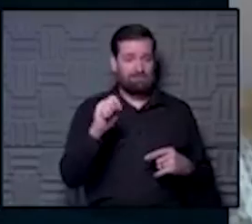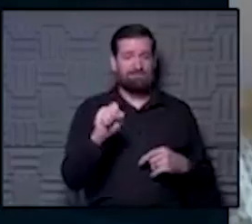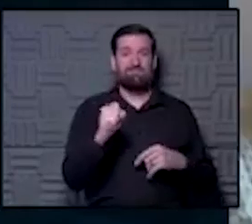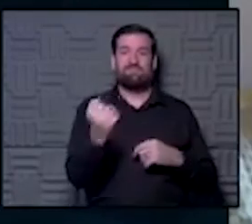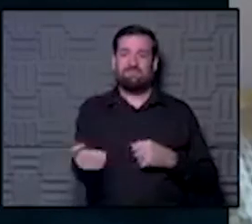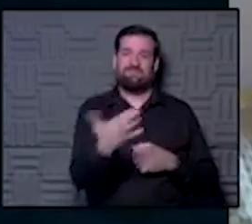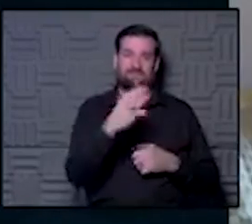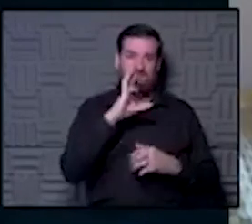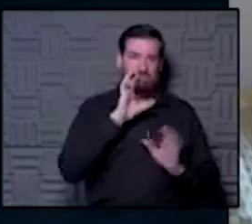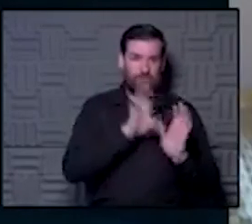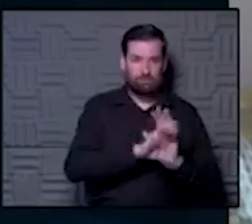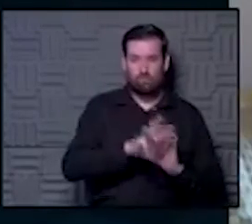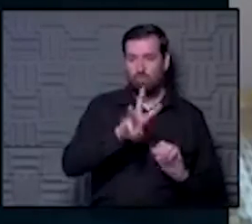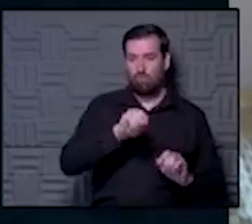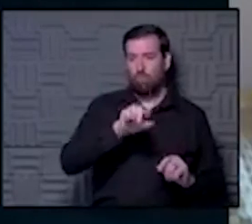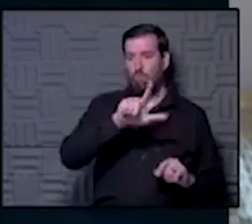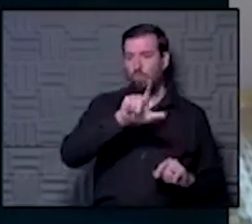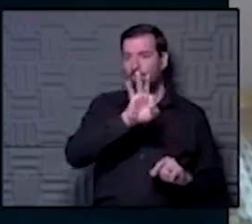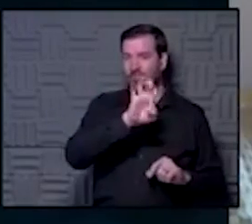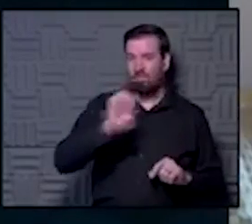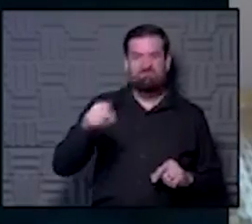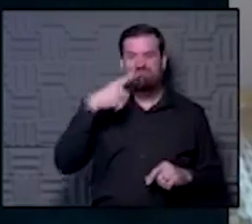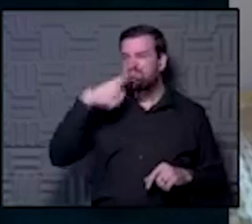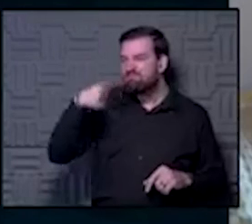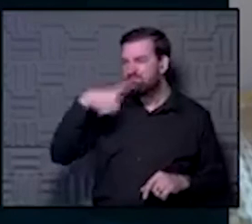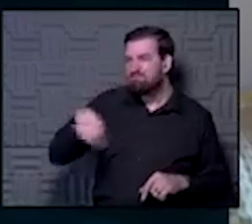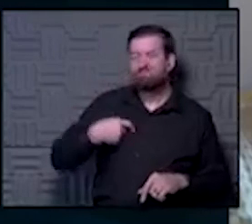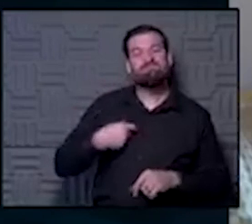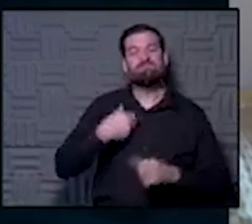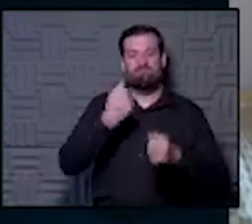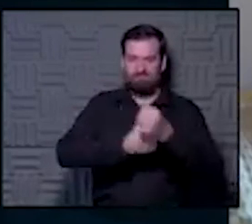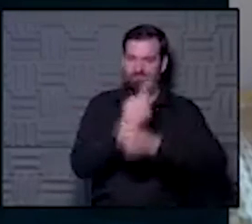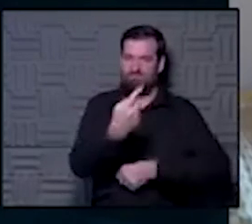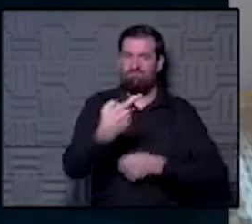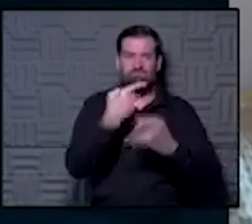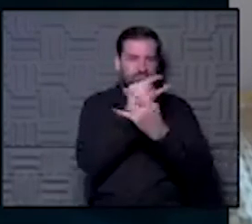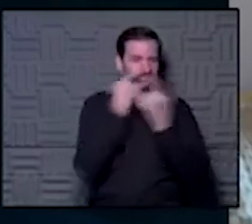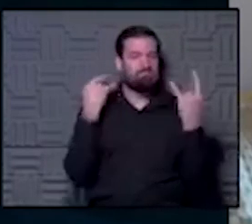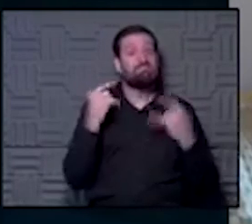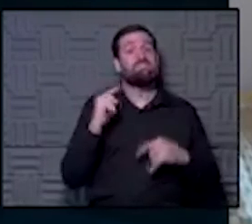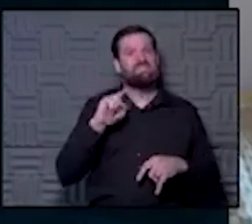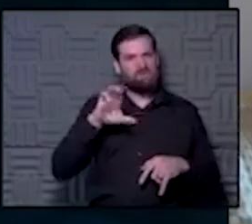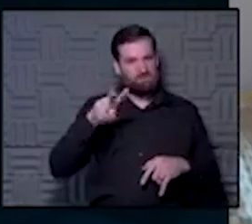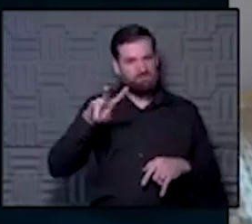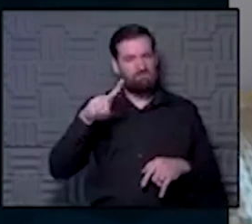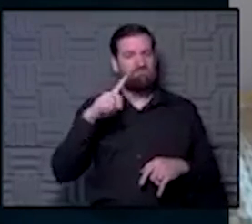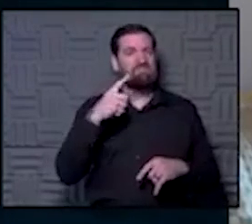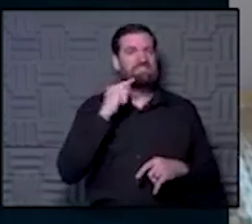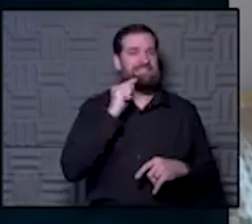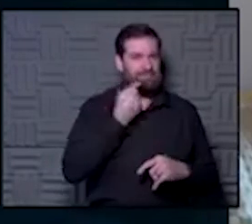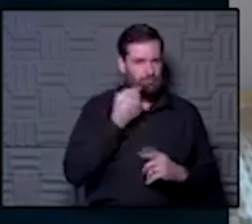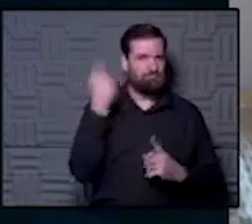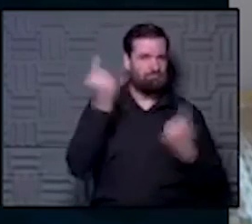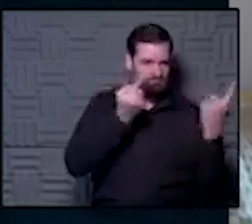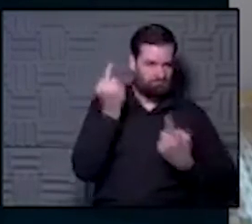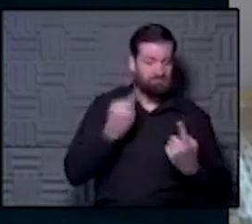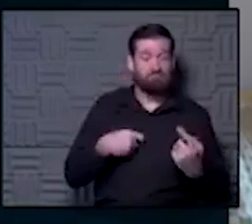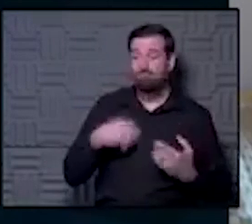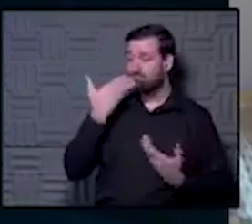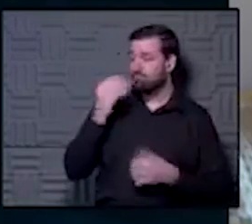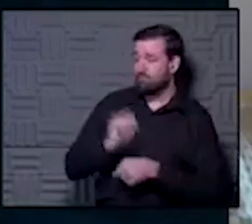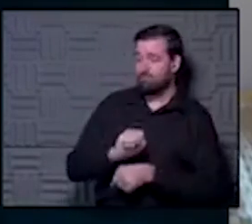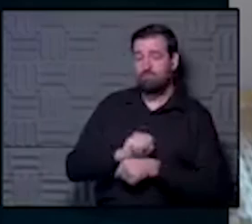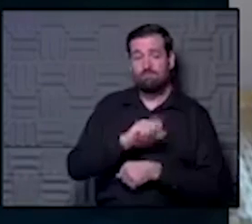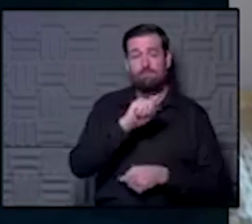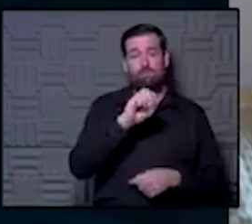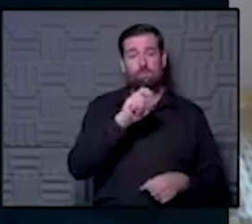of Wolfie who doesn't mind wearing a mask. She says everyone in the family takes COVID-19 seriously. Good job, Wolfie. Tony says